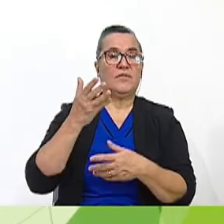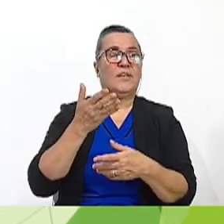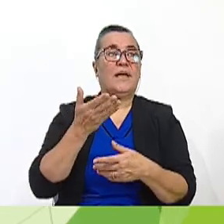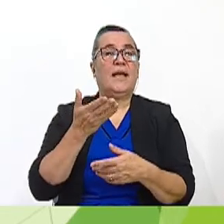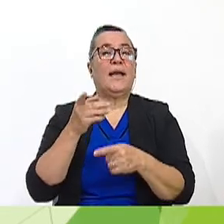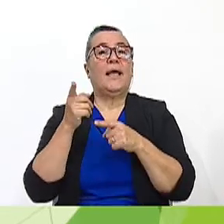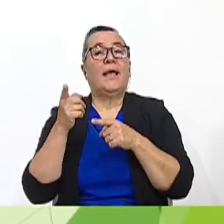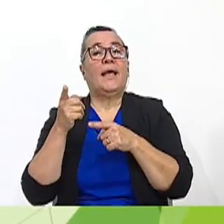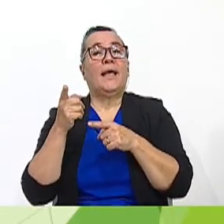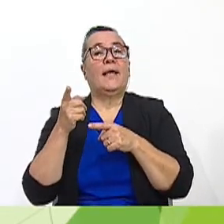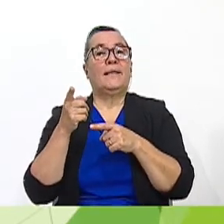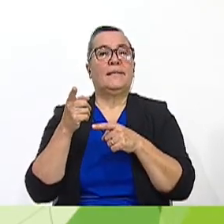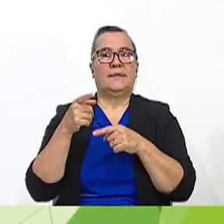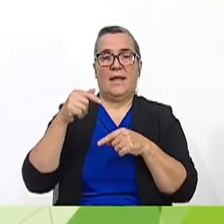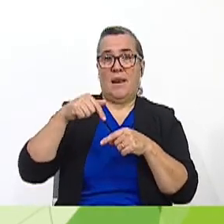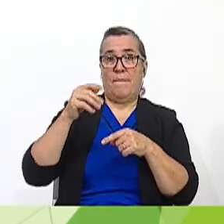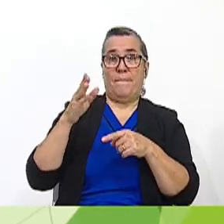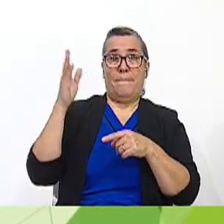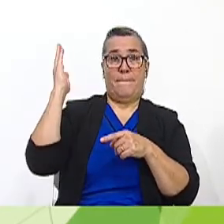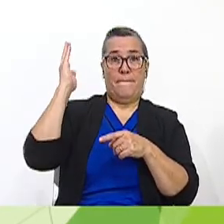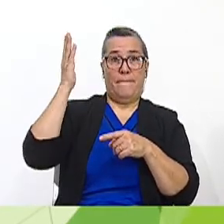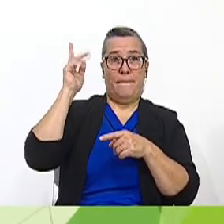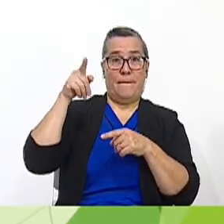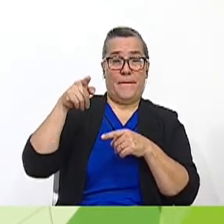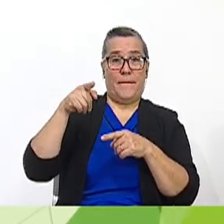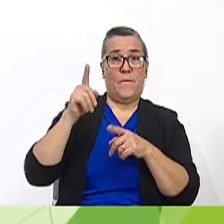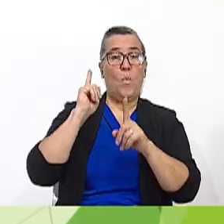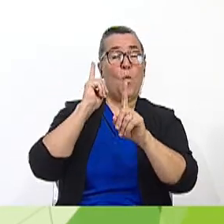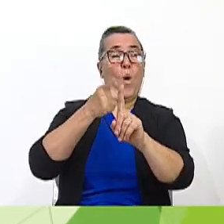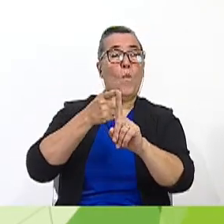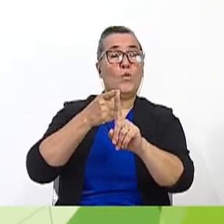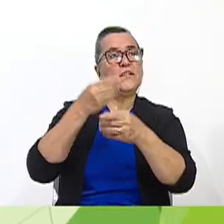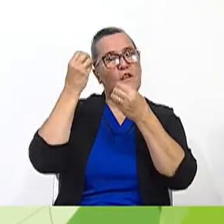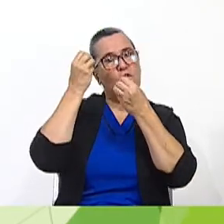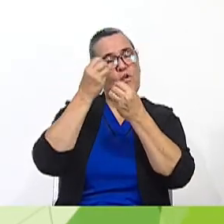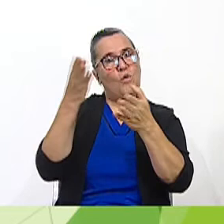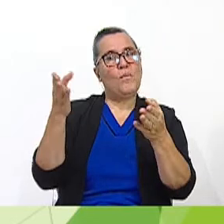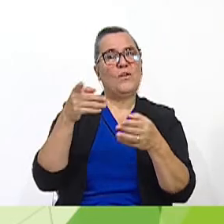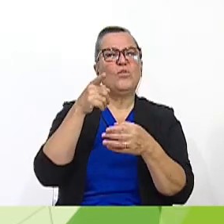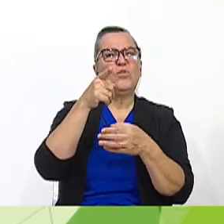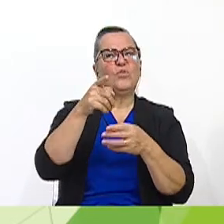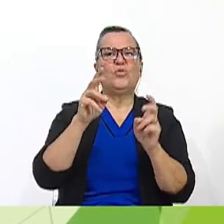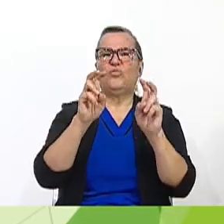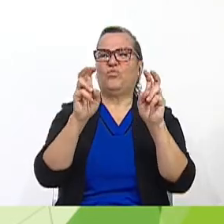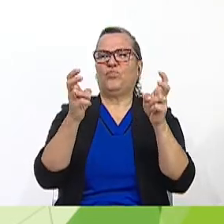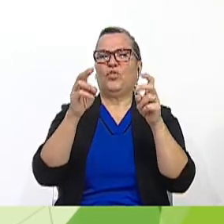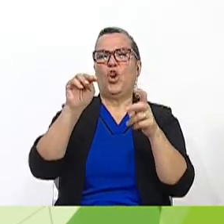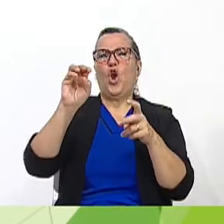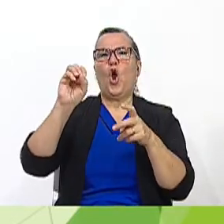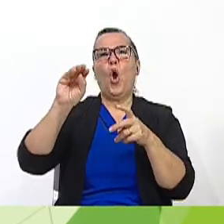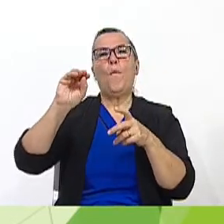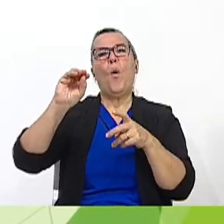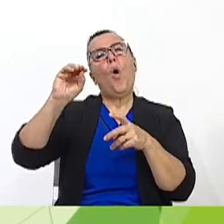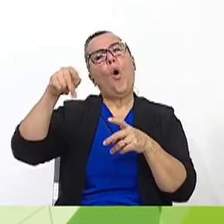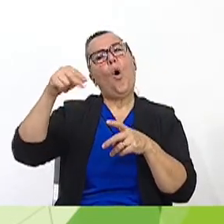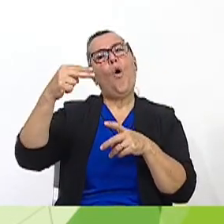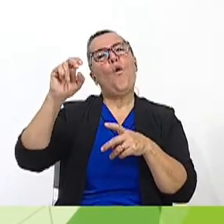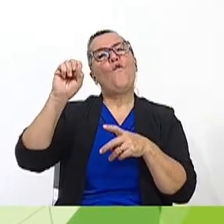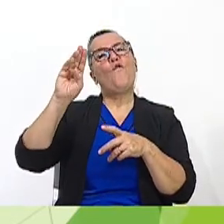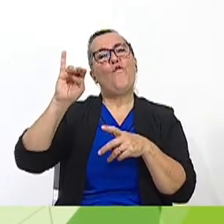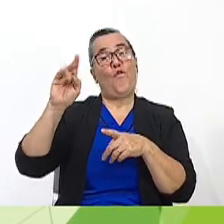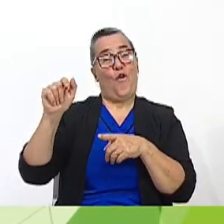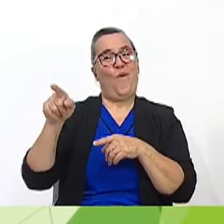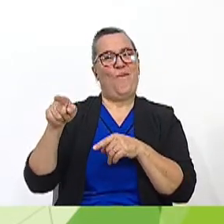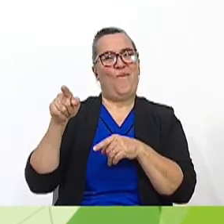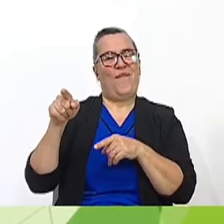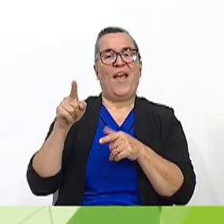in this case, the purpose of this presentation is, to inform you about nomophobia, right? Then,